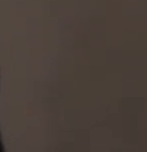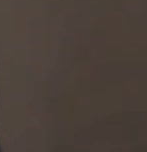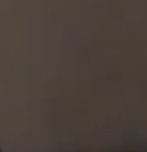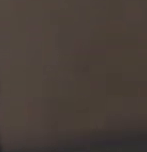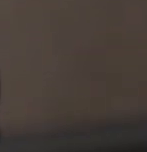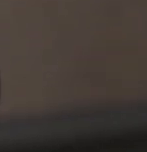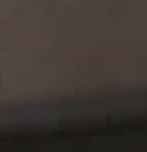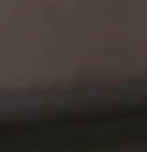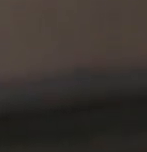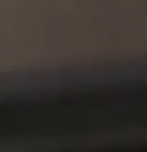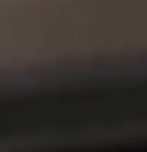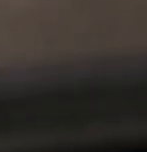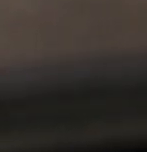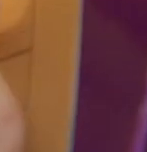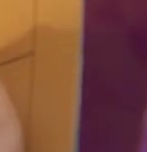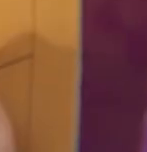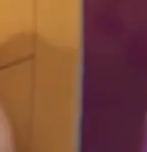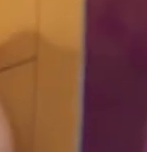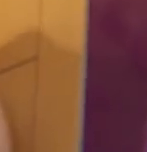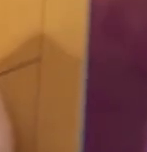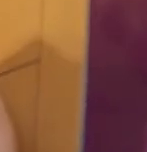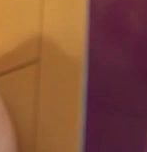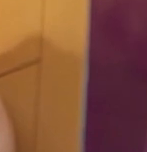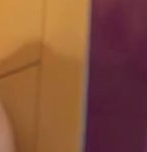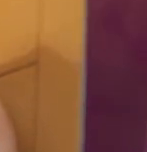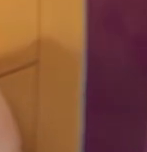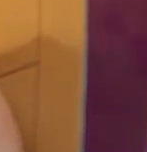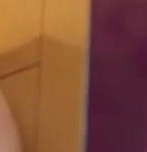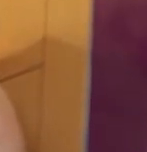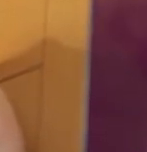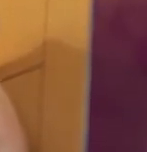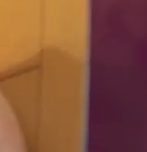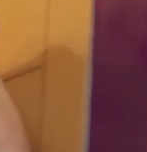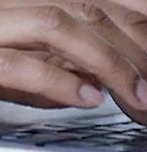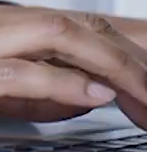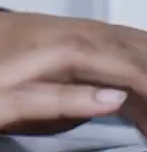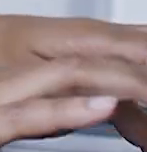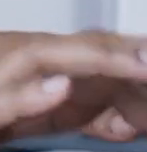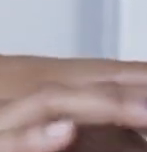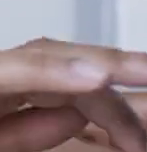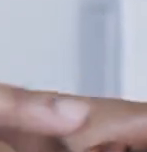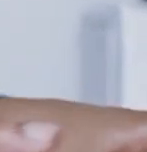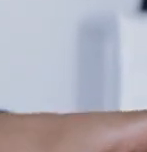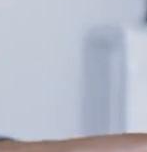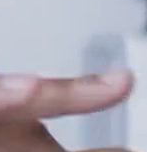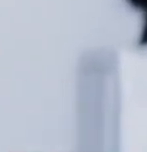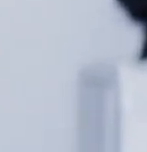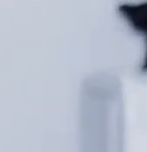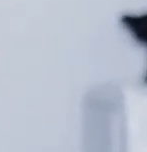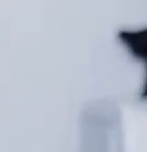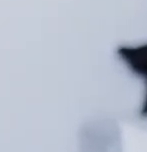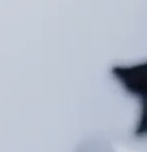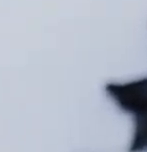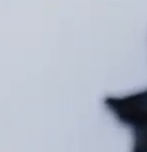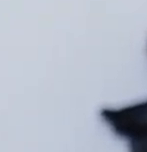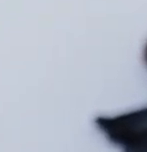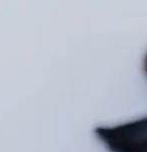to read, conduct research, perform mini labs, or take notes. Verge allows teachers to provide engaging standards-based